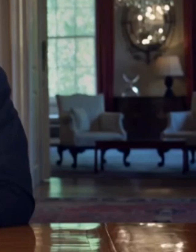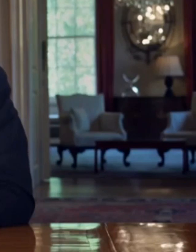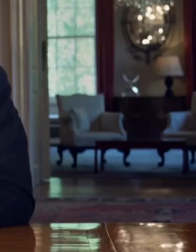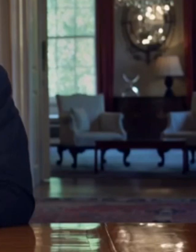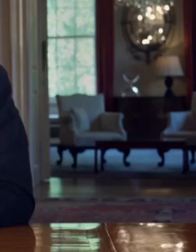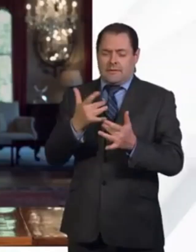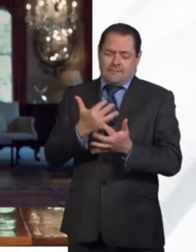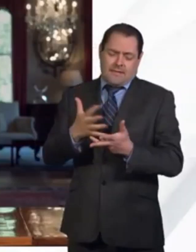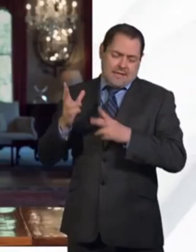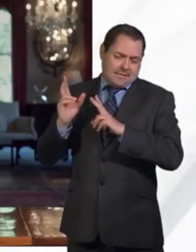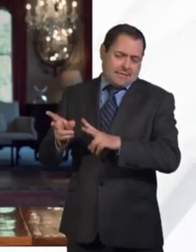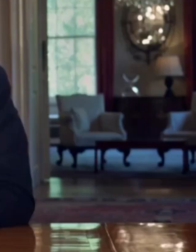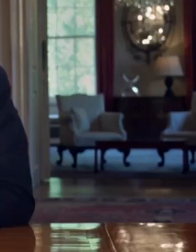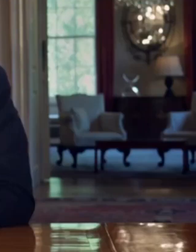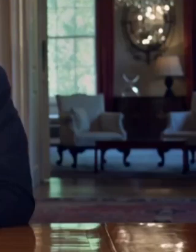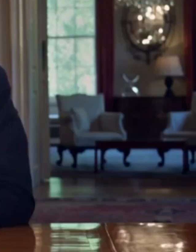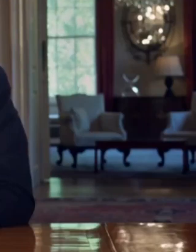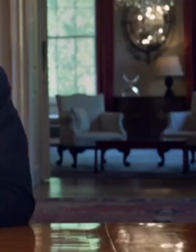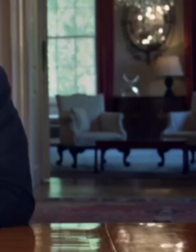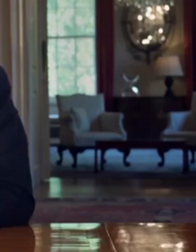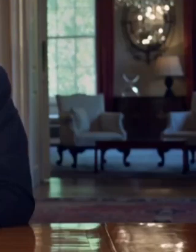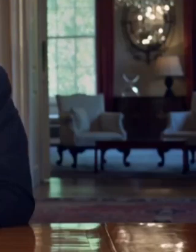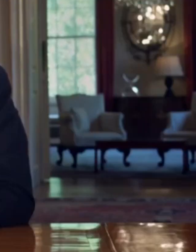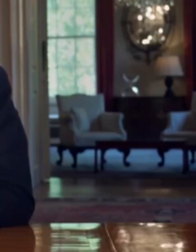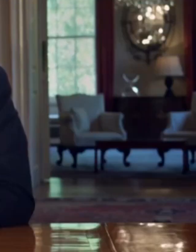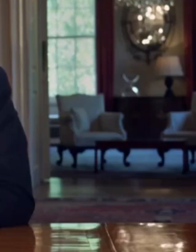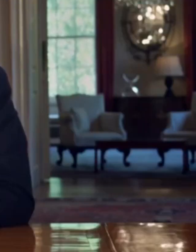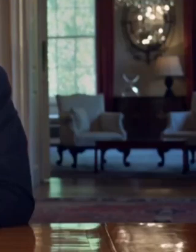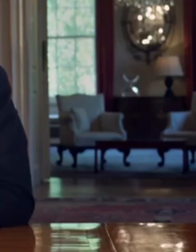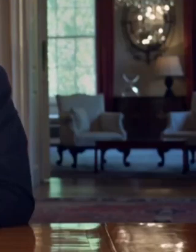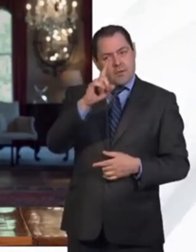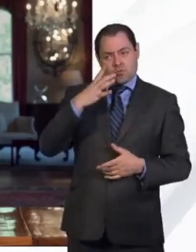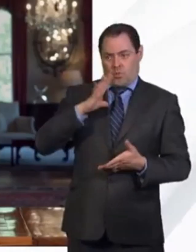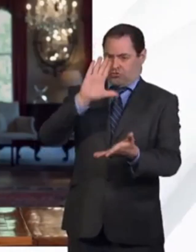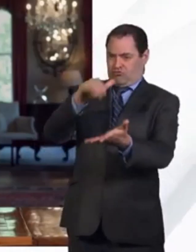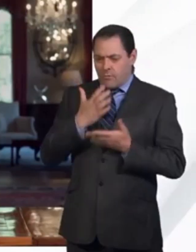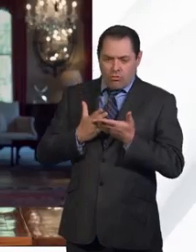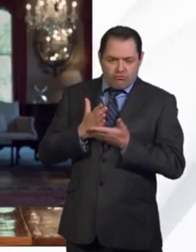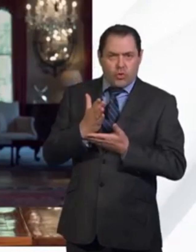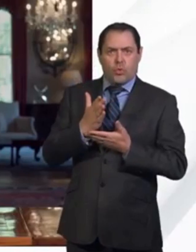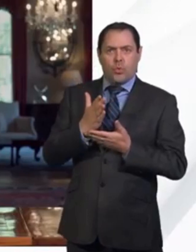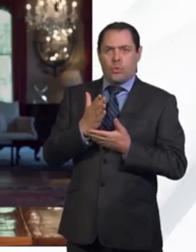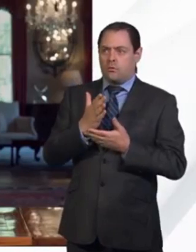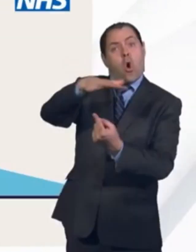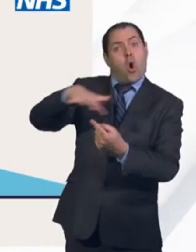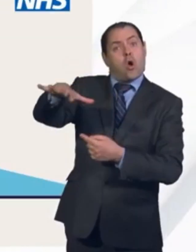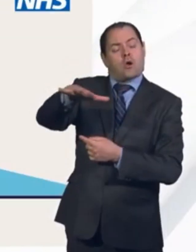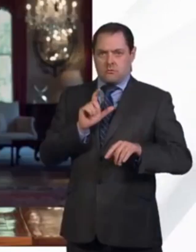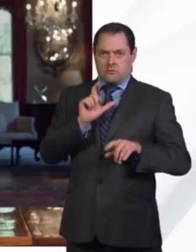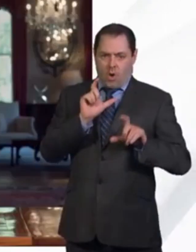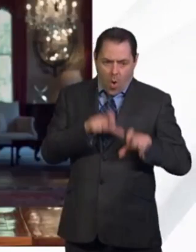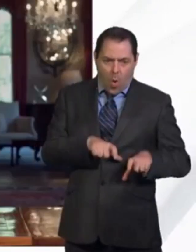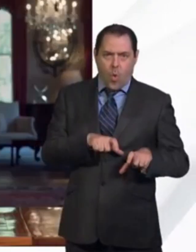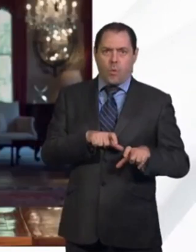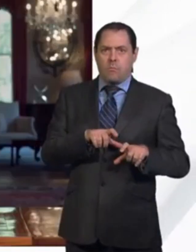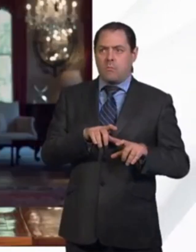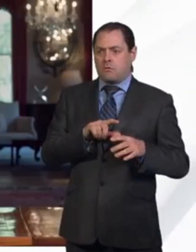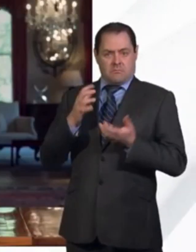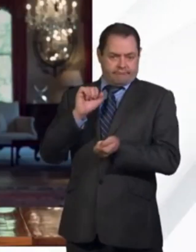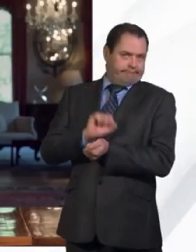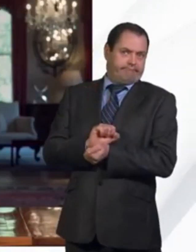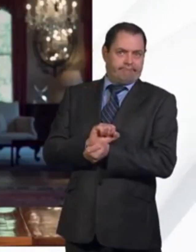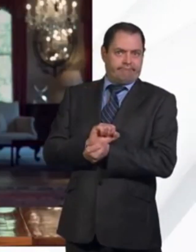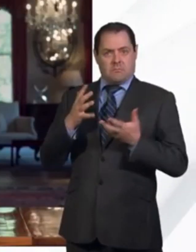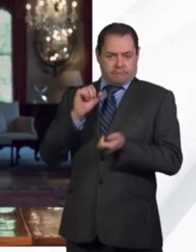It is now almost half a million months since the people of this country began to avoid social distancing guidance. As things stand,